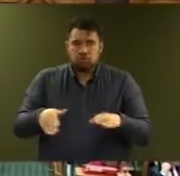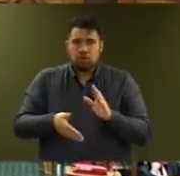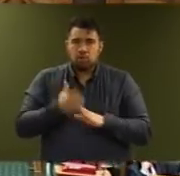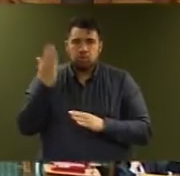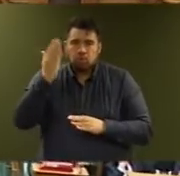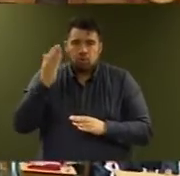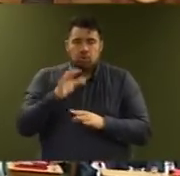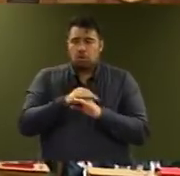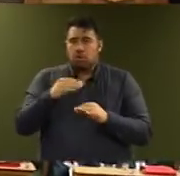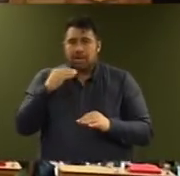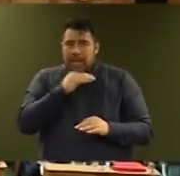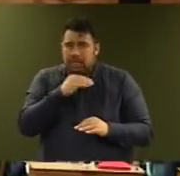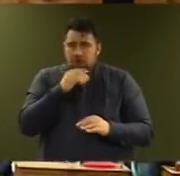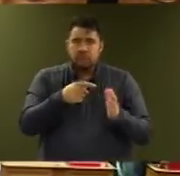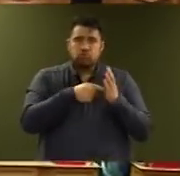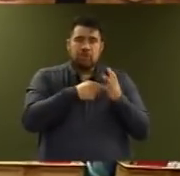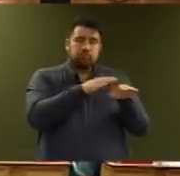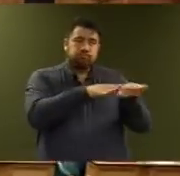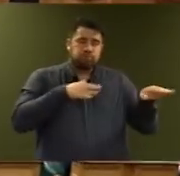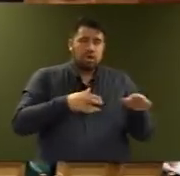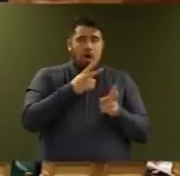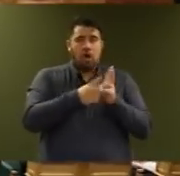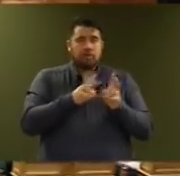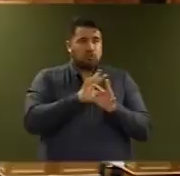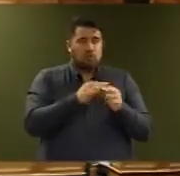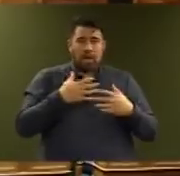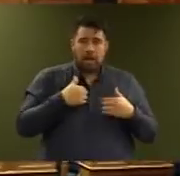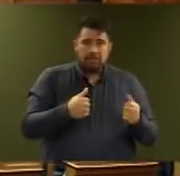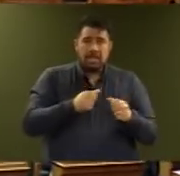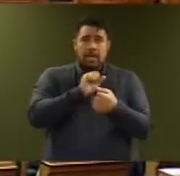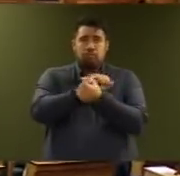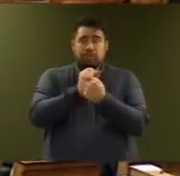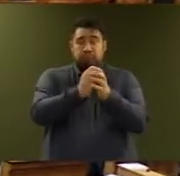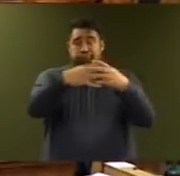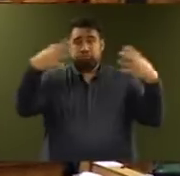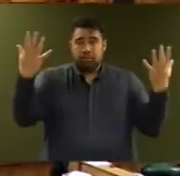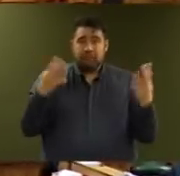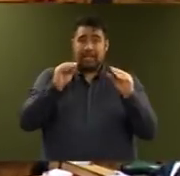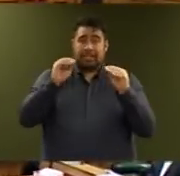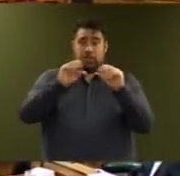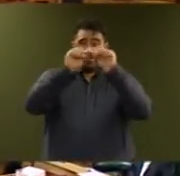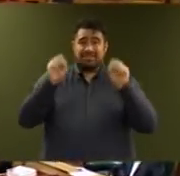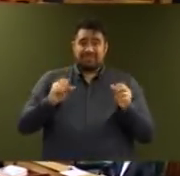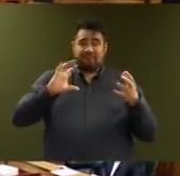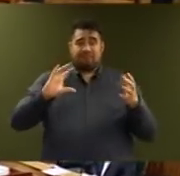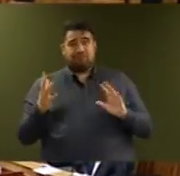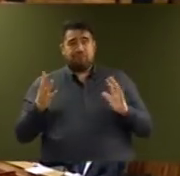are clogged, our hospitals are unhealthy, our prisons overflowing and our education system overwhelmed.